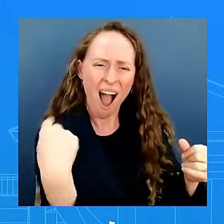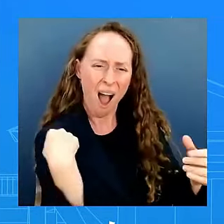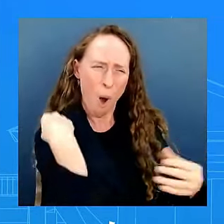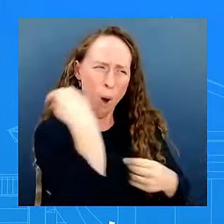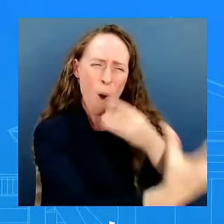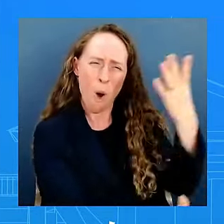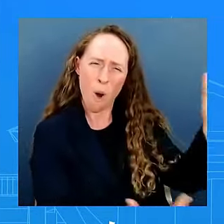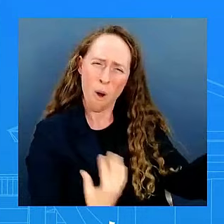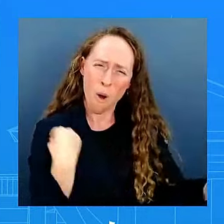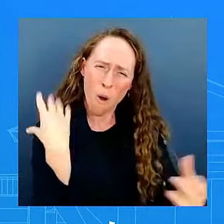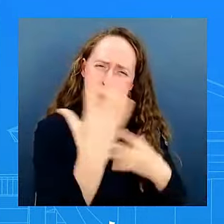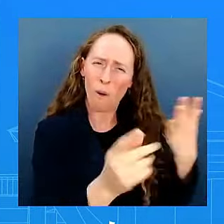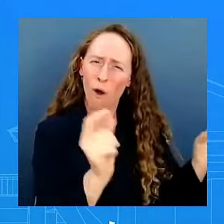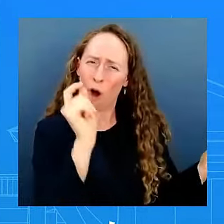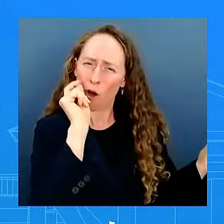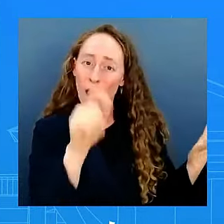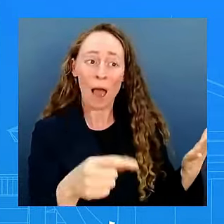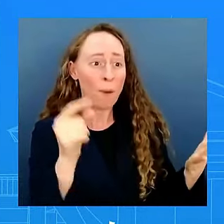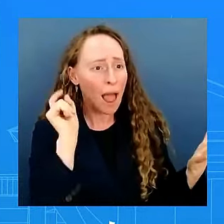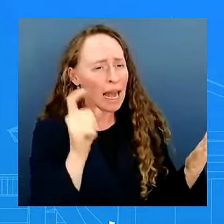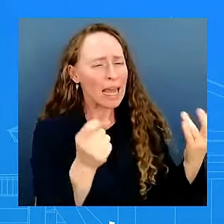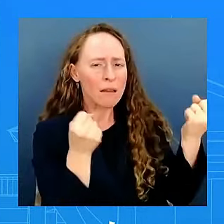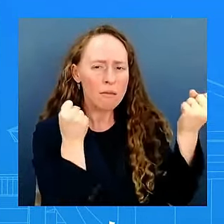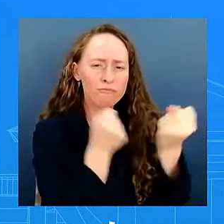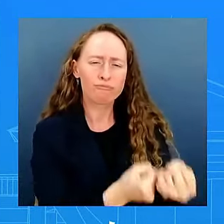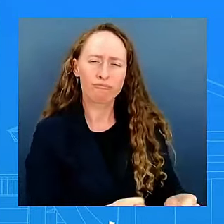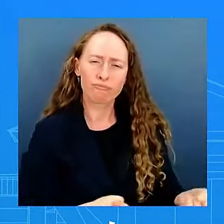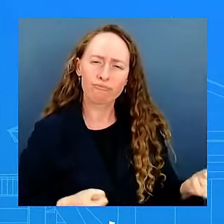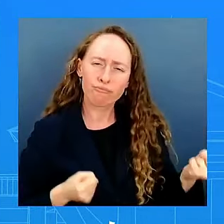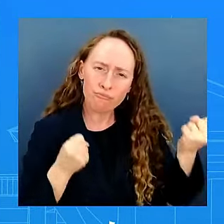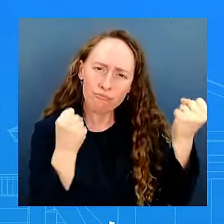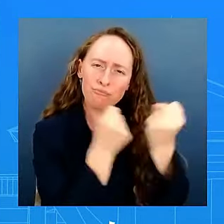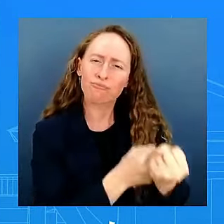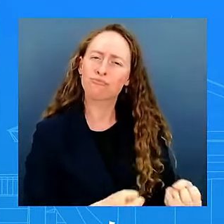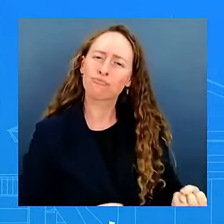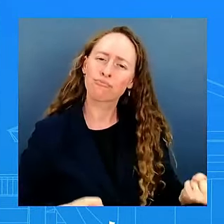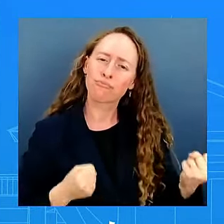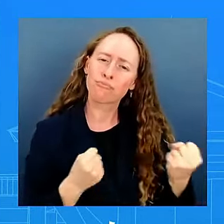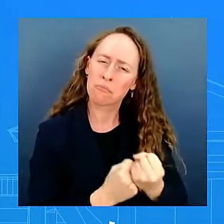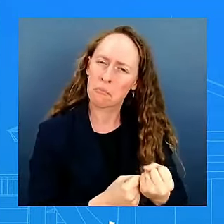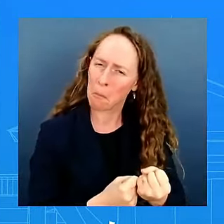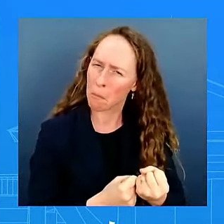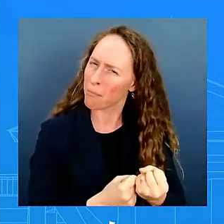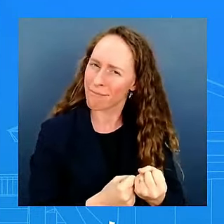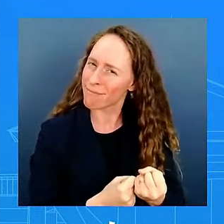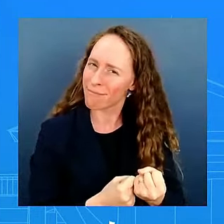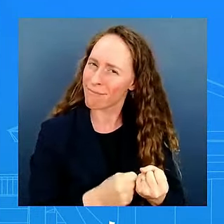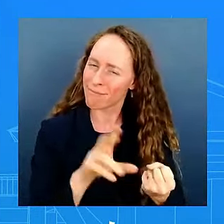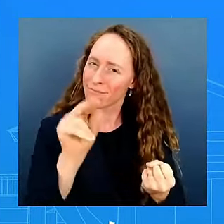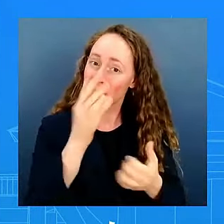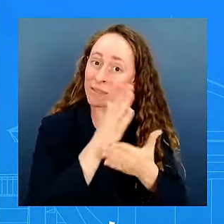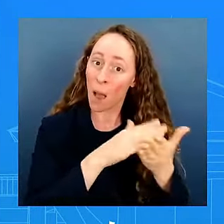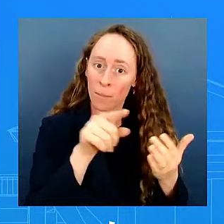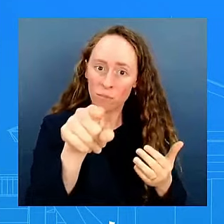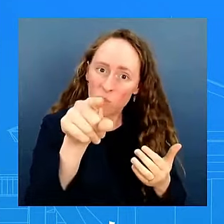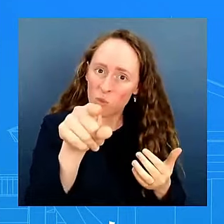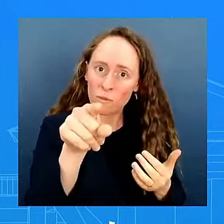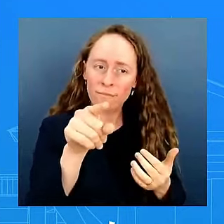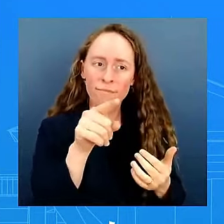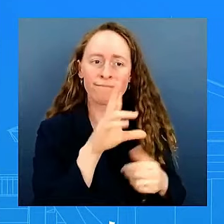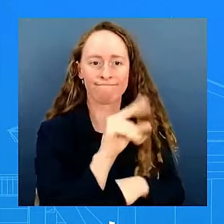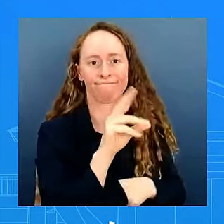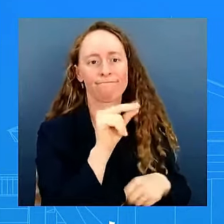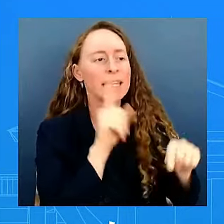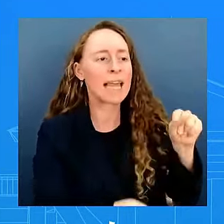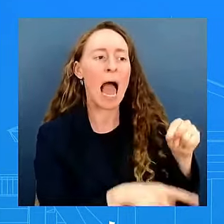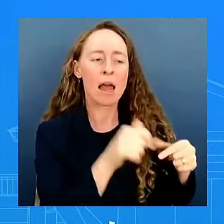criticism outside of that to say that it's also effectively blocking a victory by slow walking these decisions i think